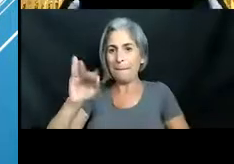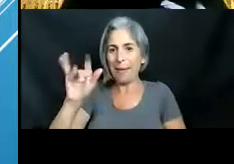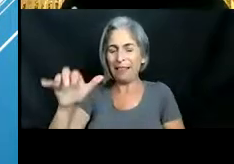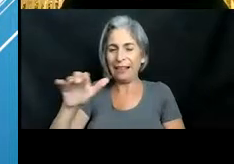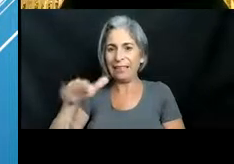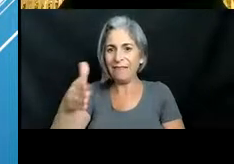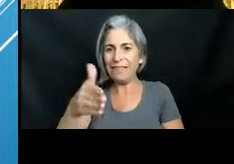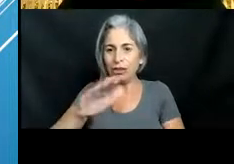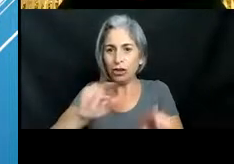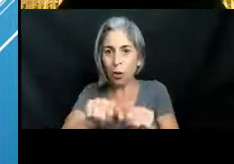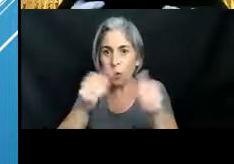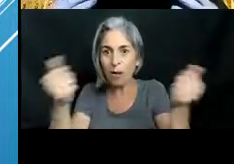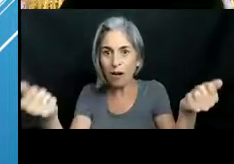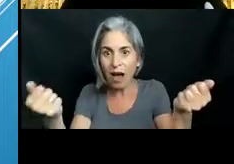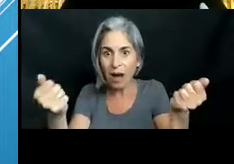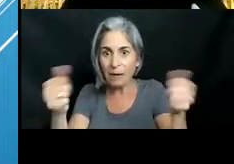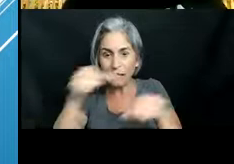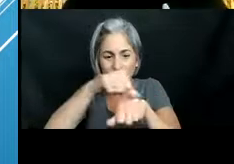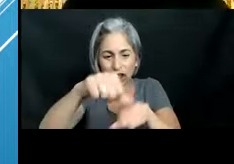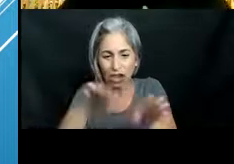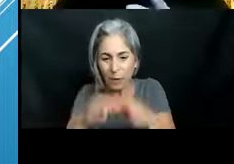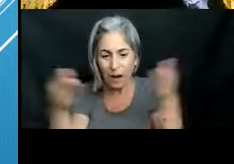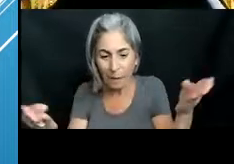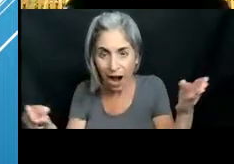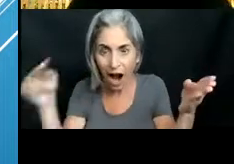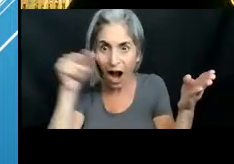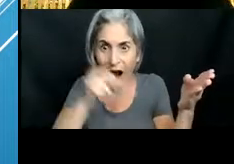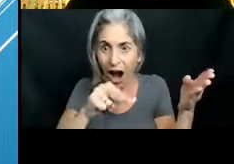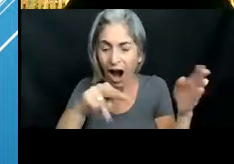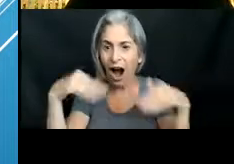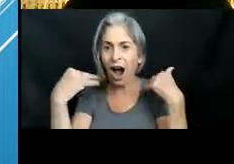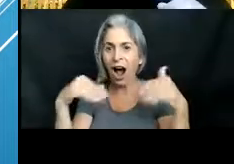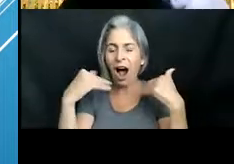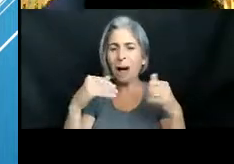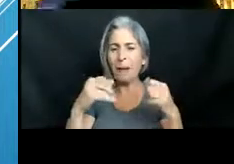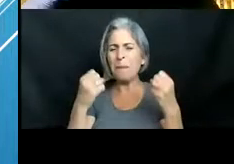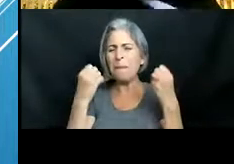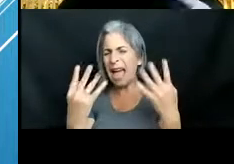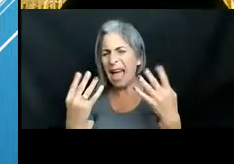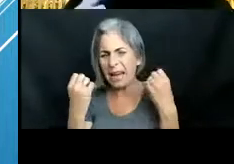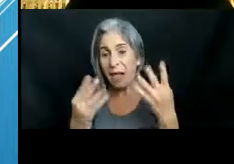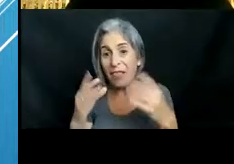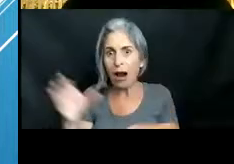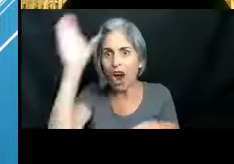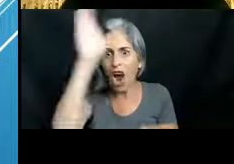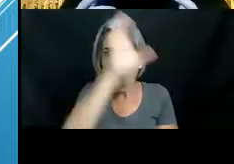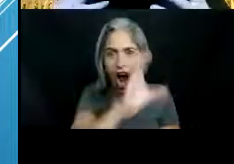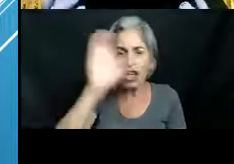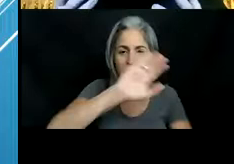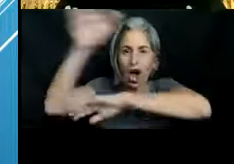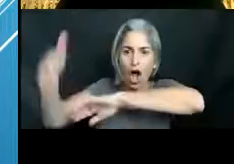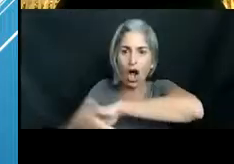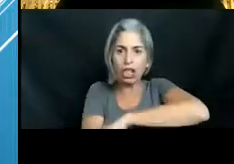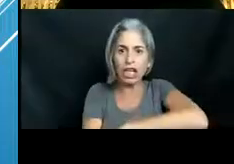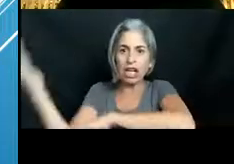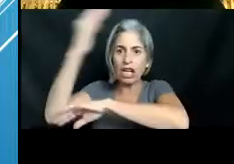of when those fish have been consumed and they've realized that fish once they move over here are hunting during the day and during the night which is